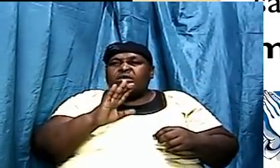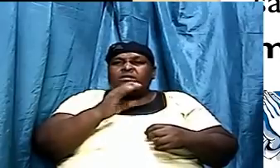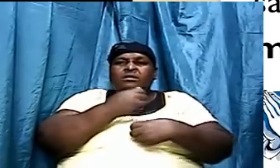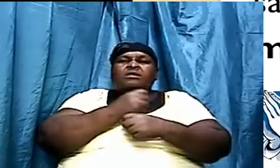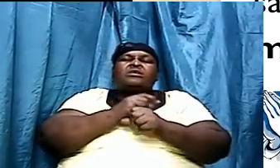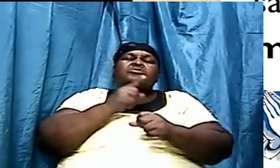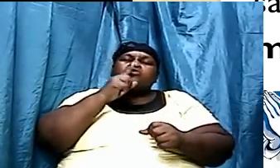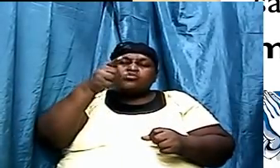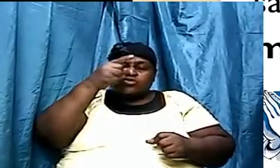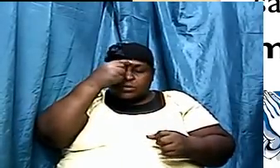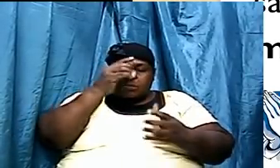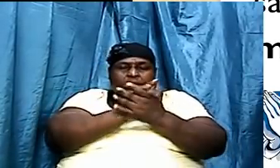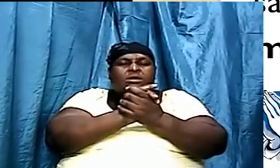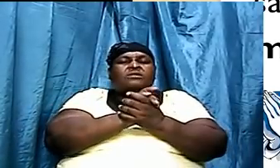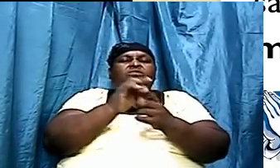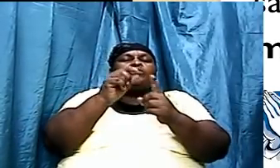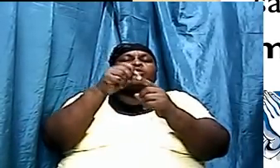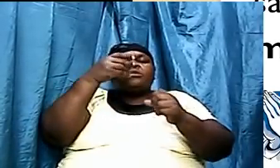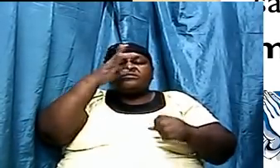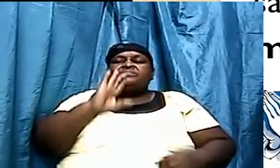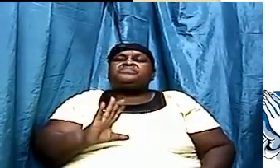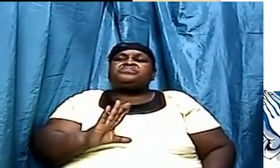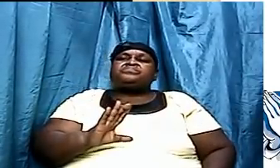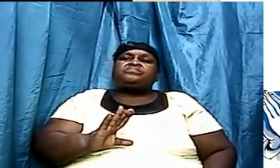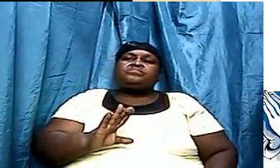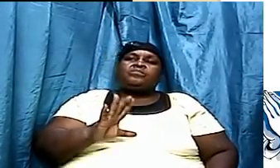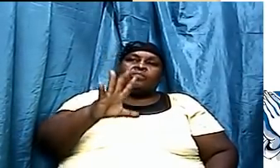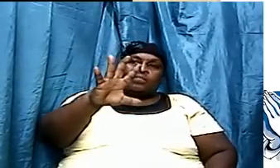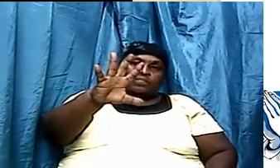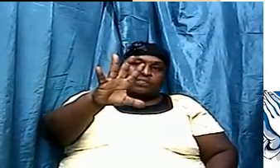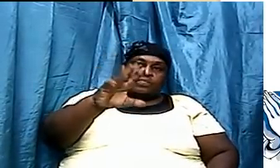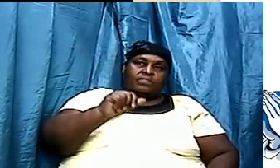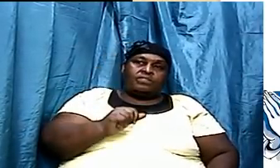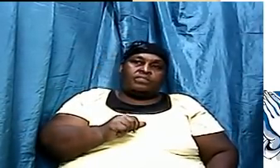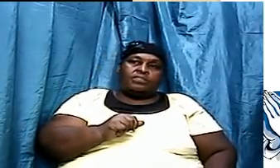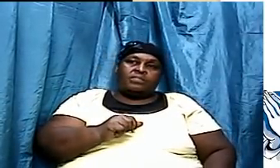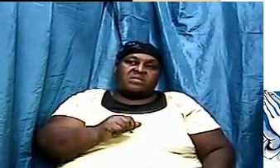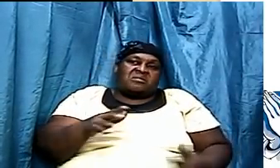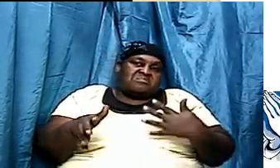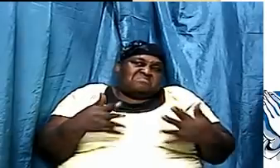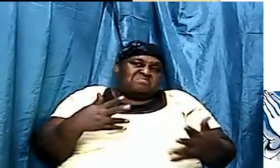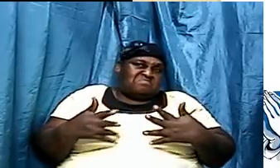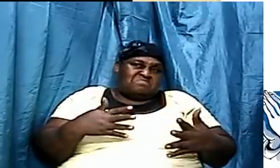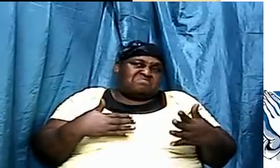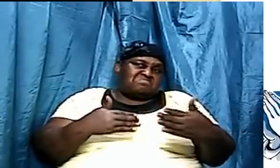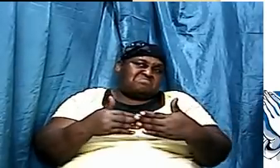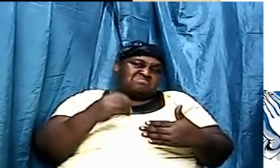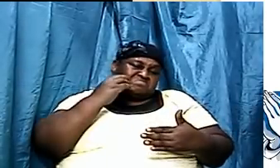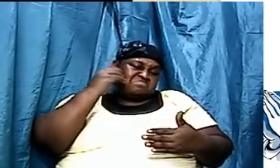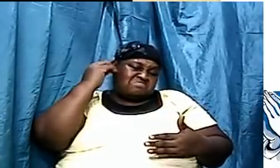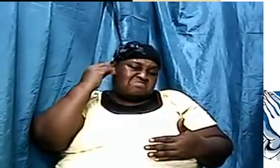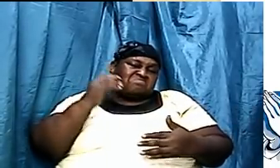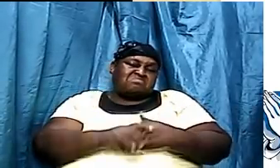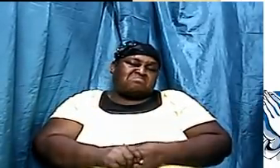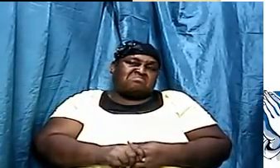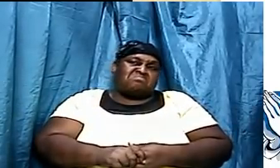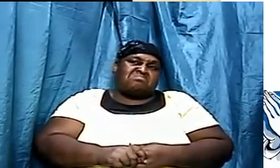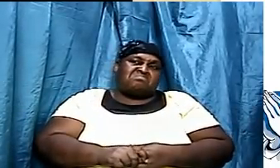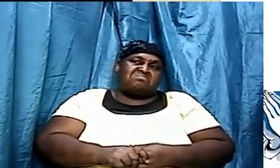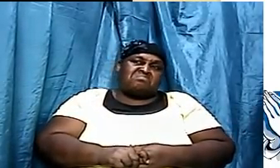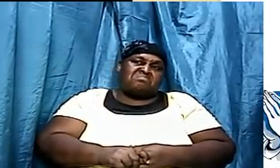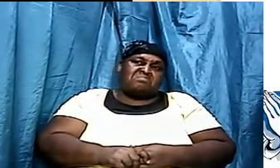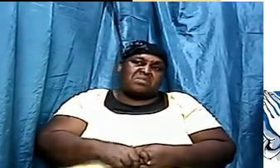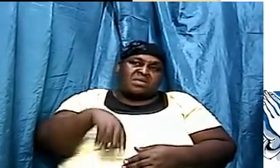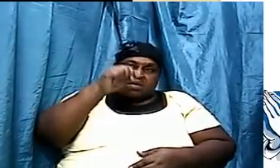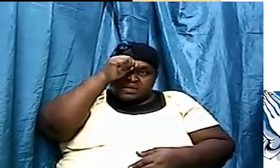we believe the word of God. Look at the fifth one, and this is probably somebody brings closer to home. This